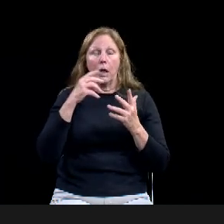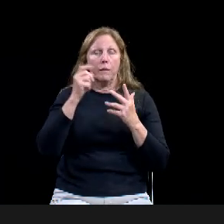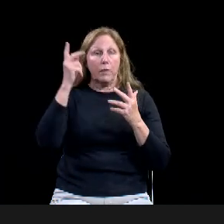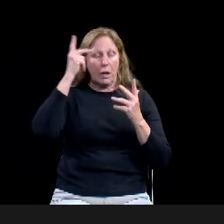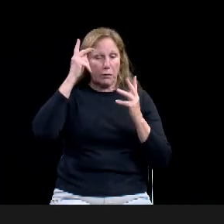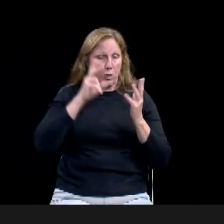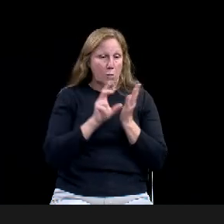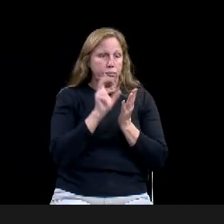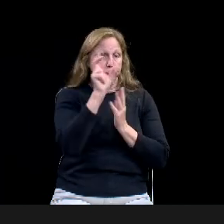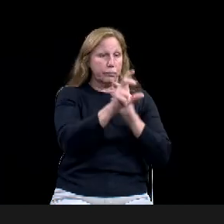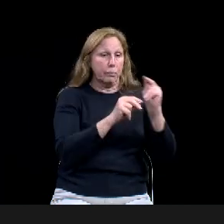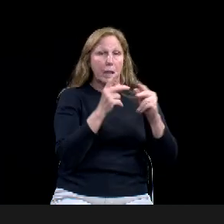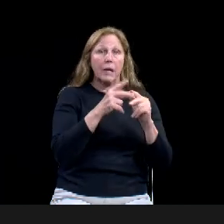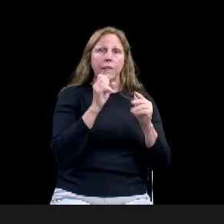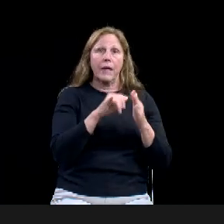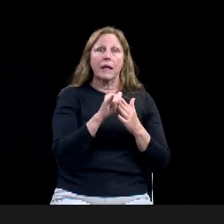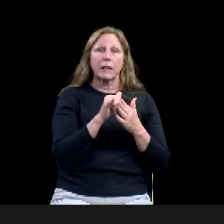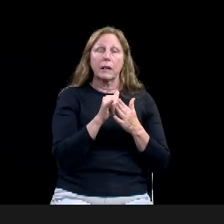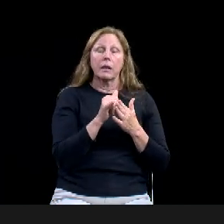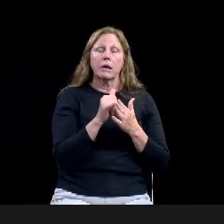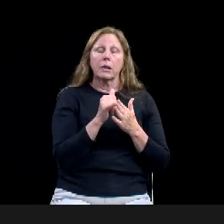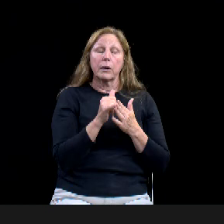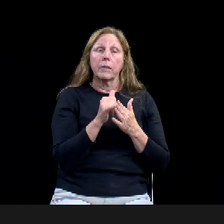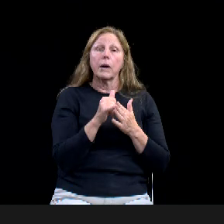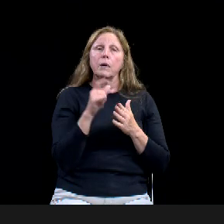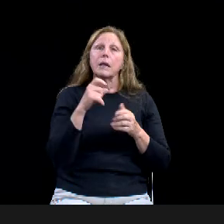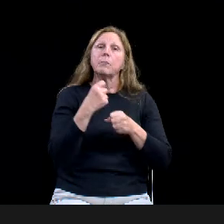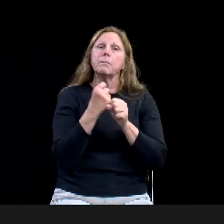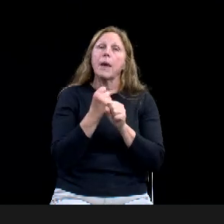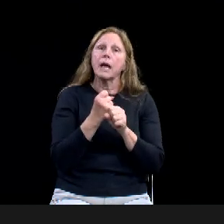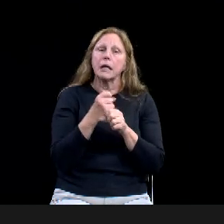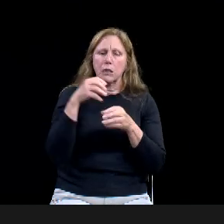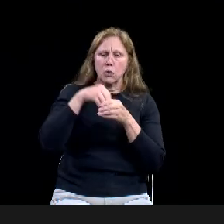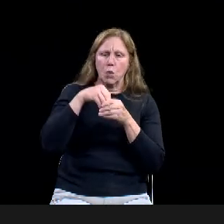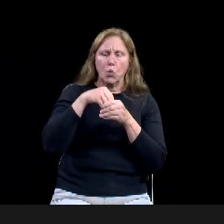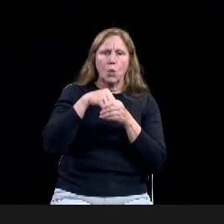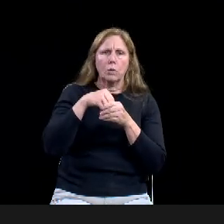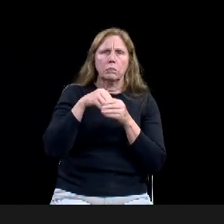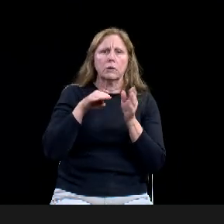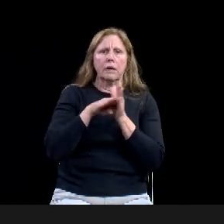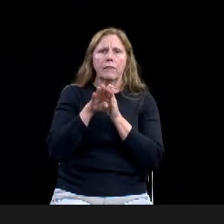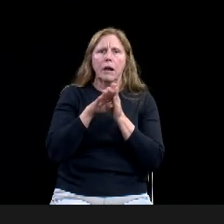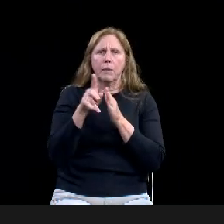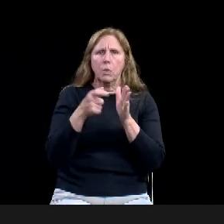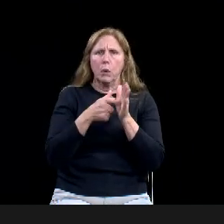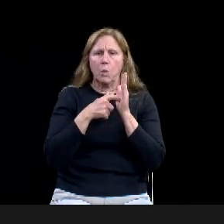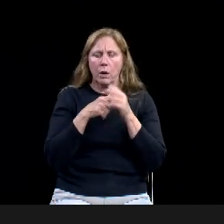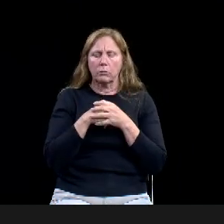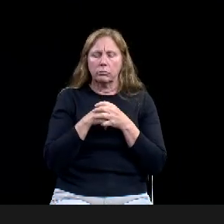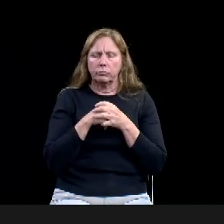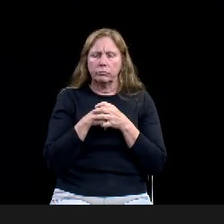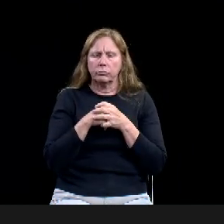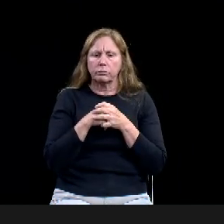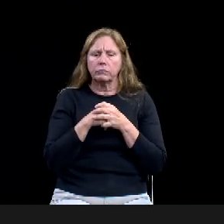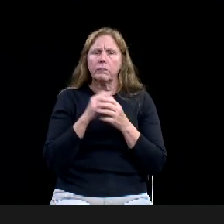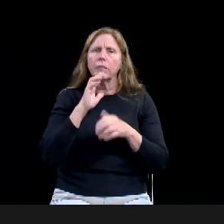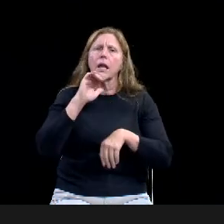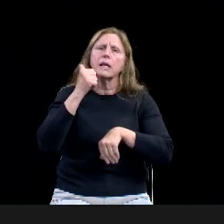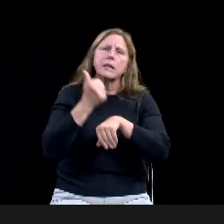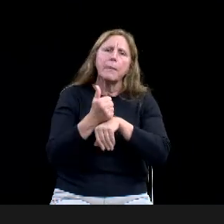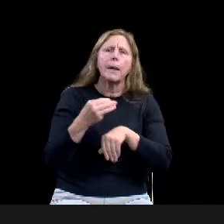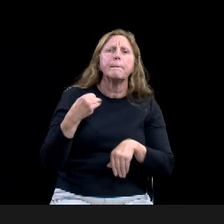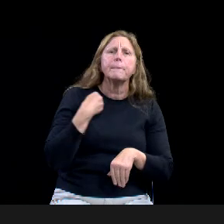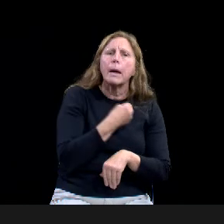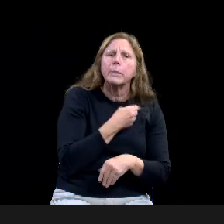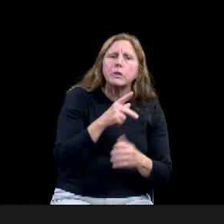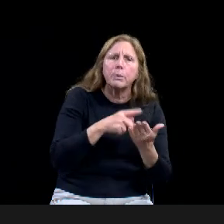to establish a general membership program, and we need to launch an upper level giving program. Um, that